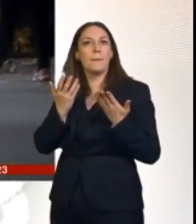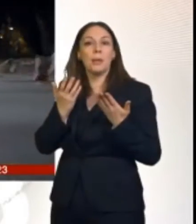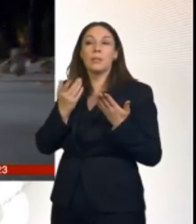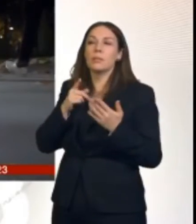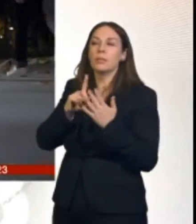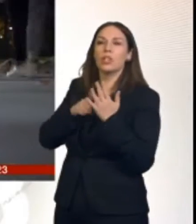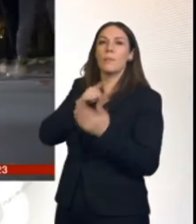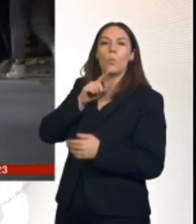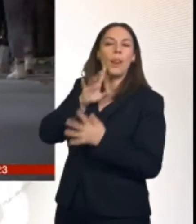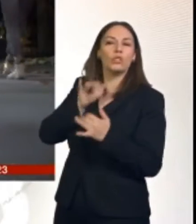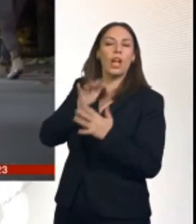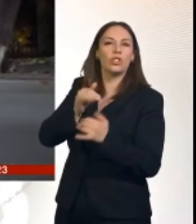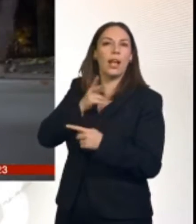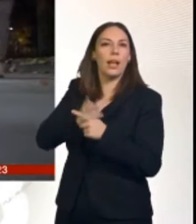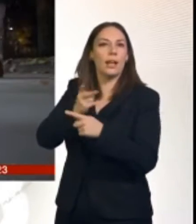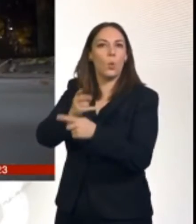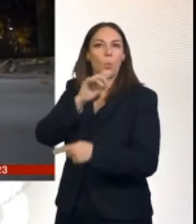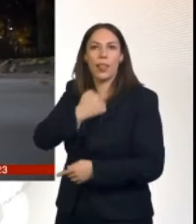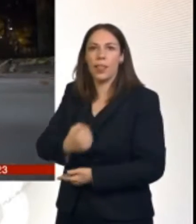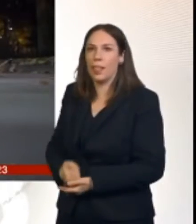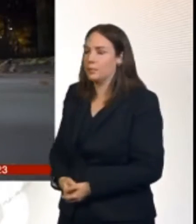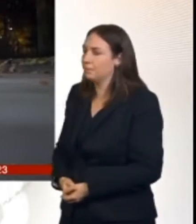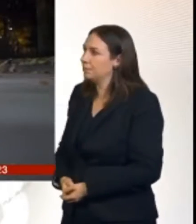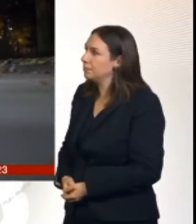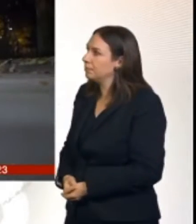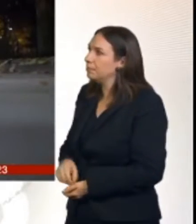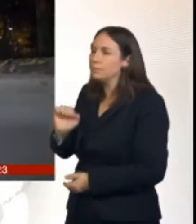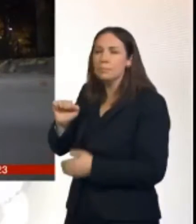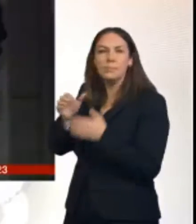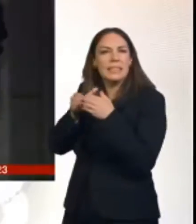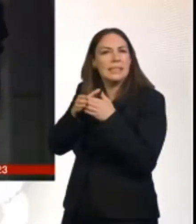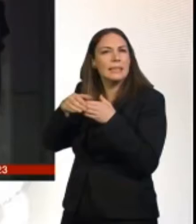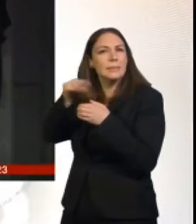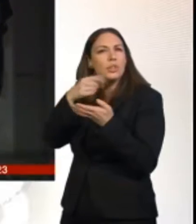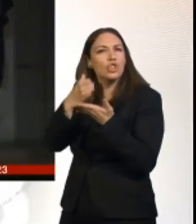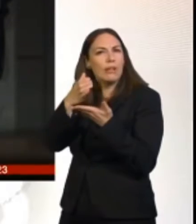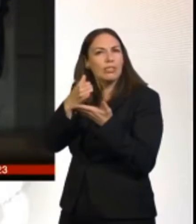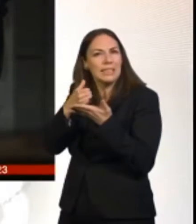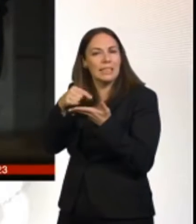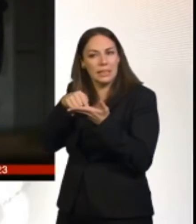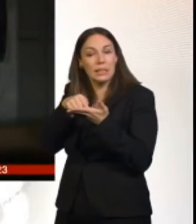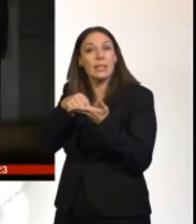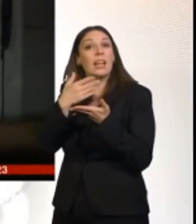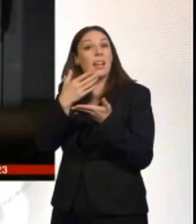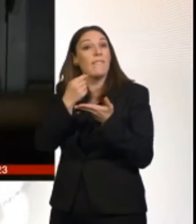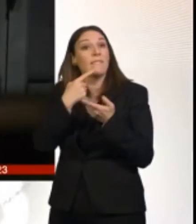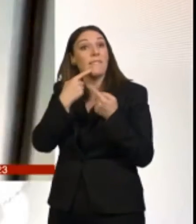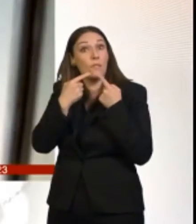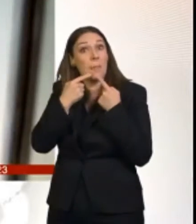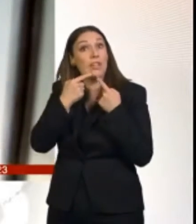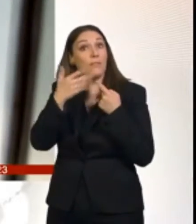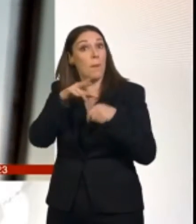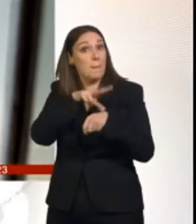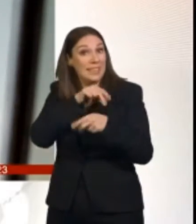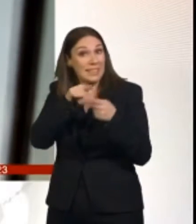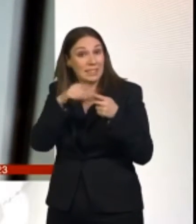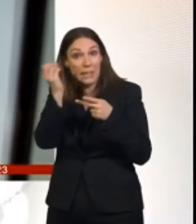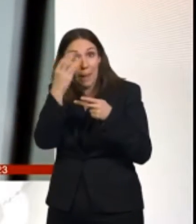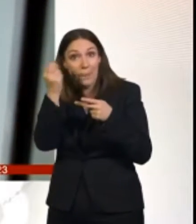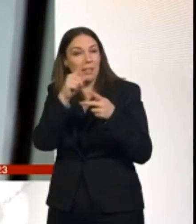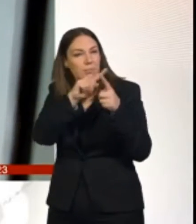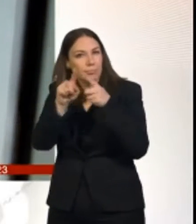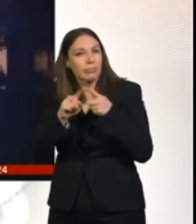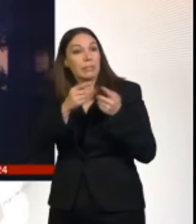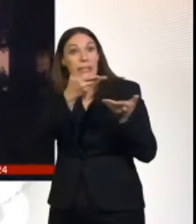London Street Rescue gets specific information about people sleeping rough from the police, the ambulance service and members of the public. They're just one part